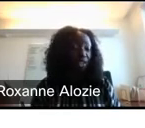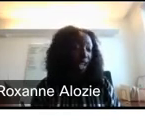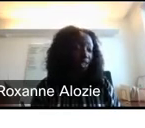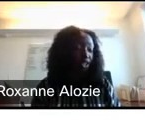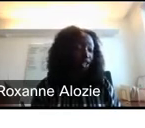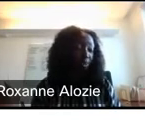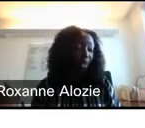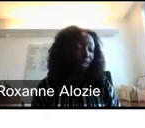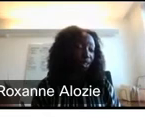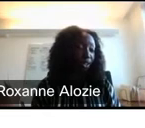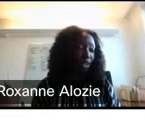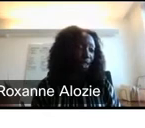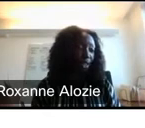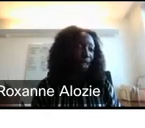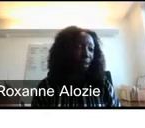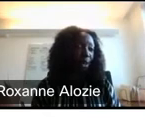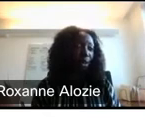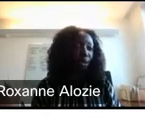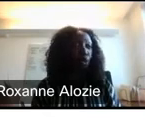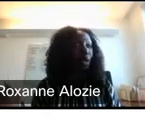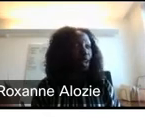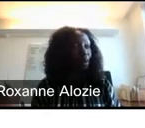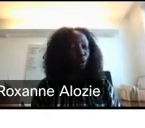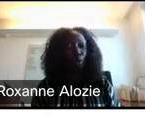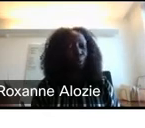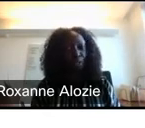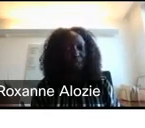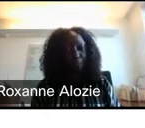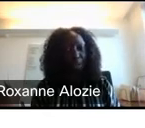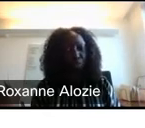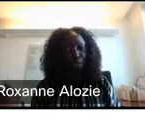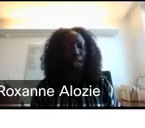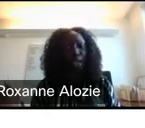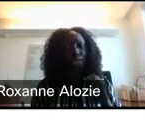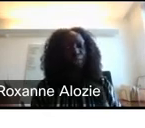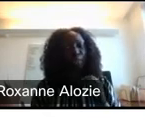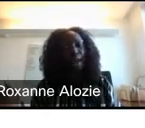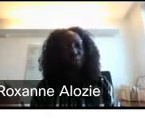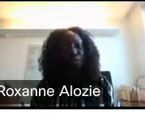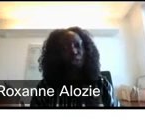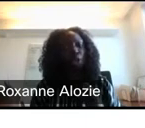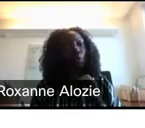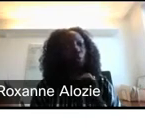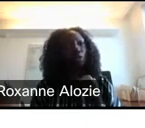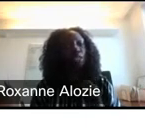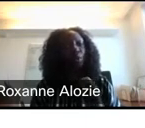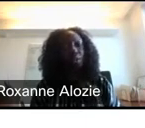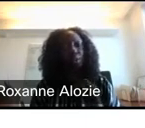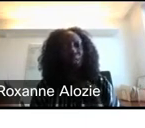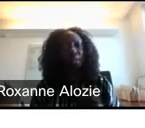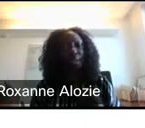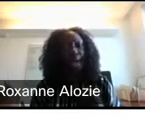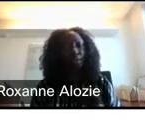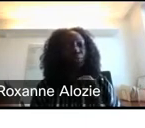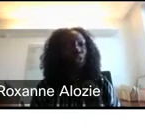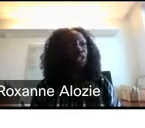very, very challenging to be a leader in a low income, a lower middle income country. And so for that reason, we're really going